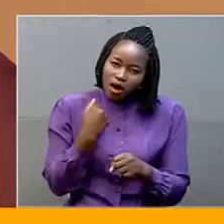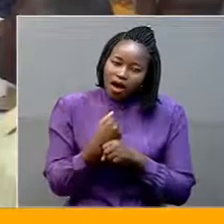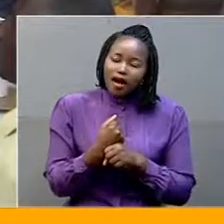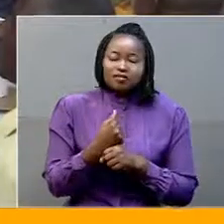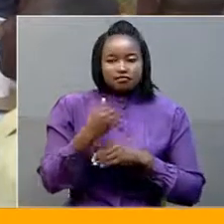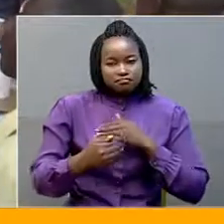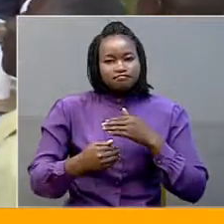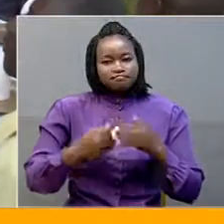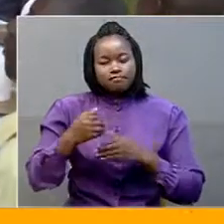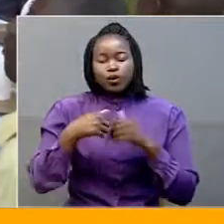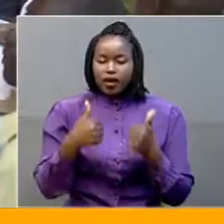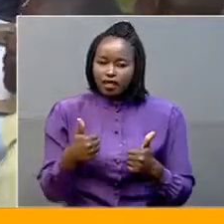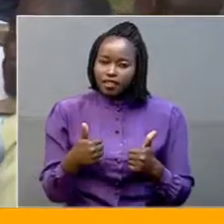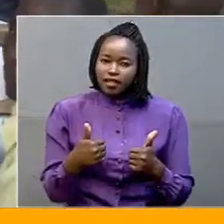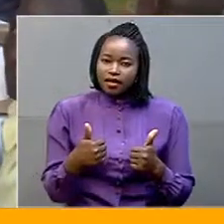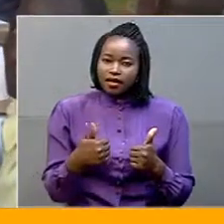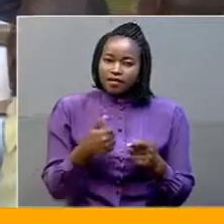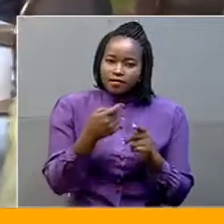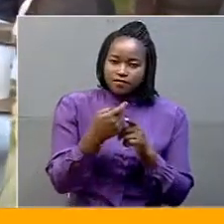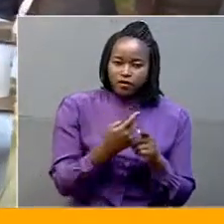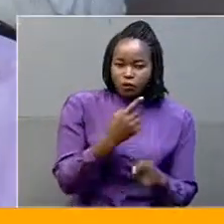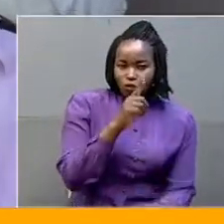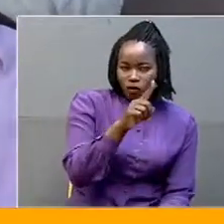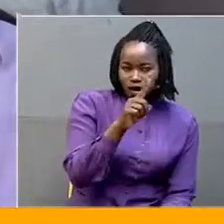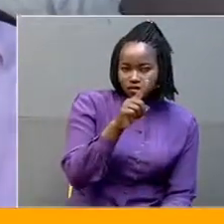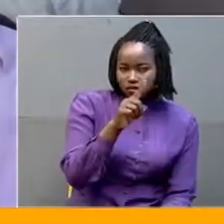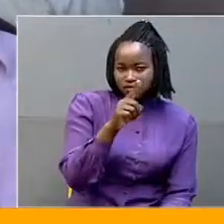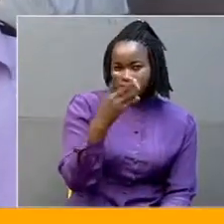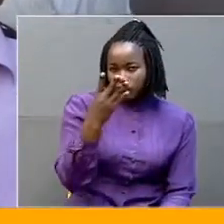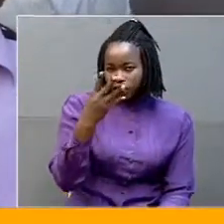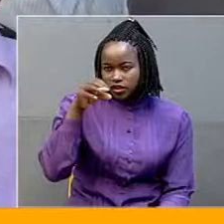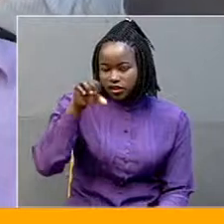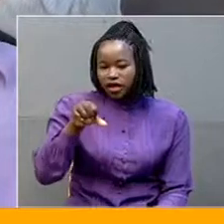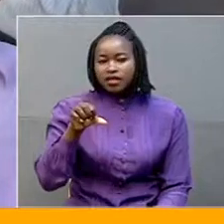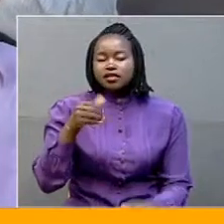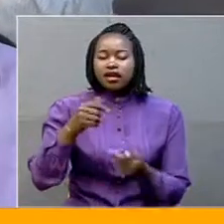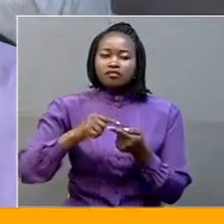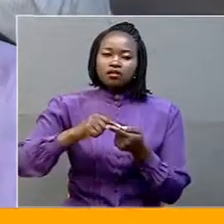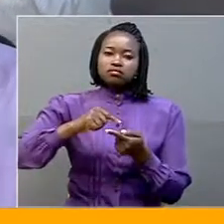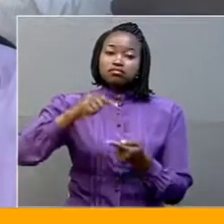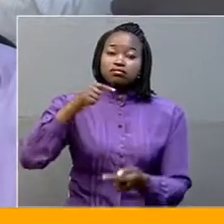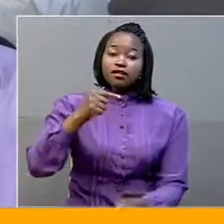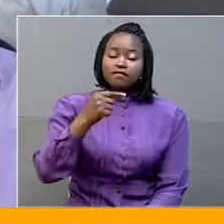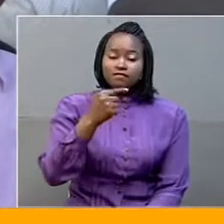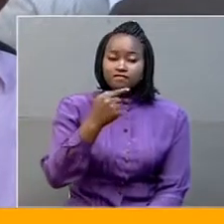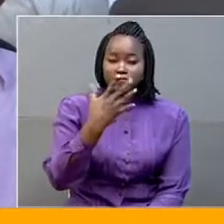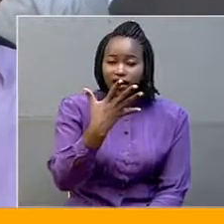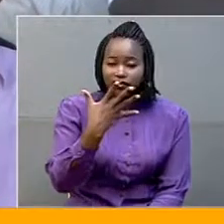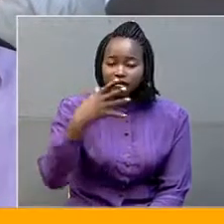from 149 to 590